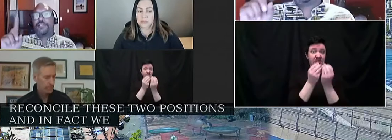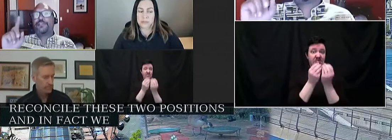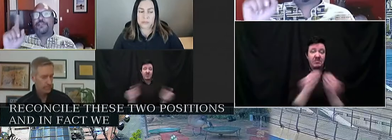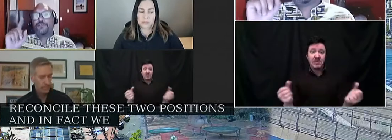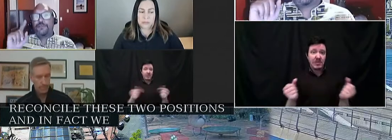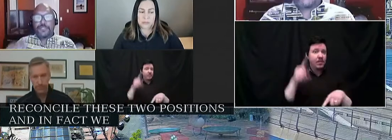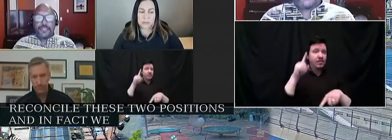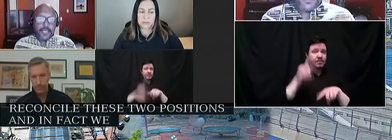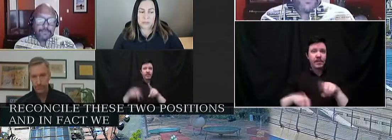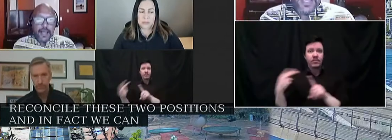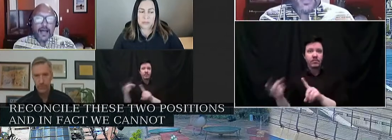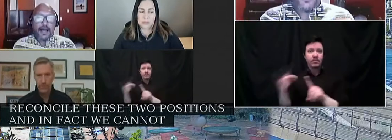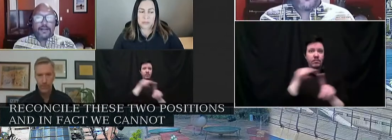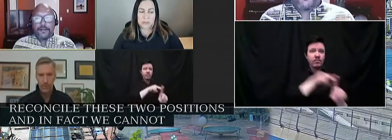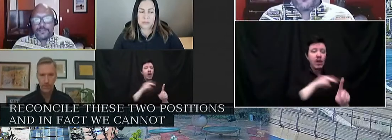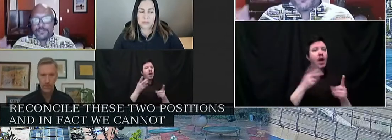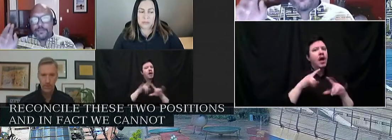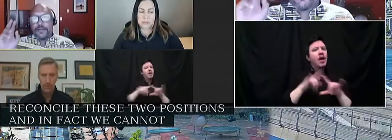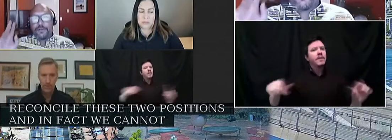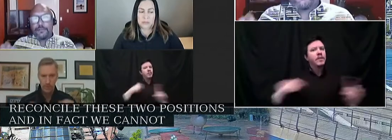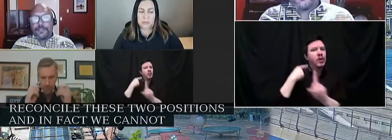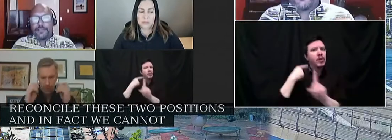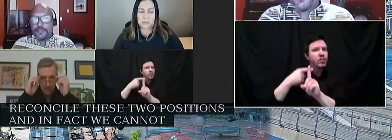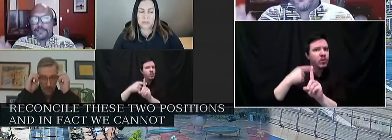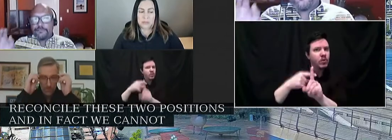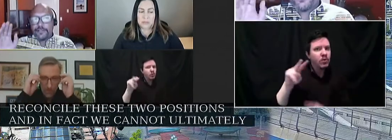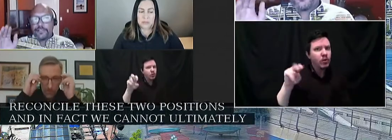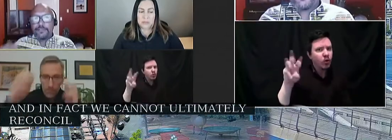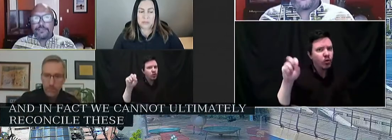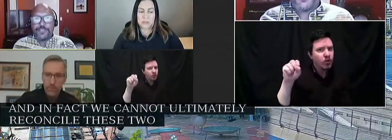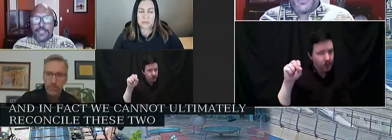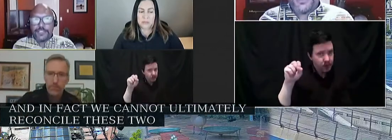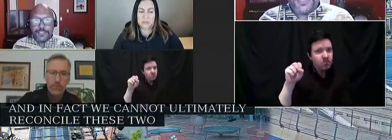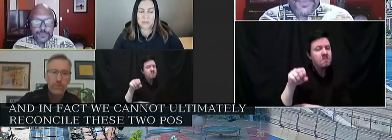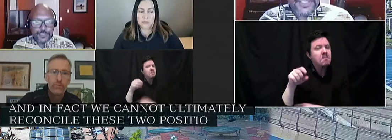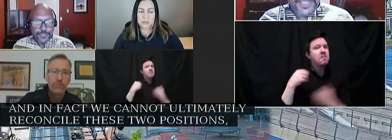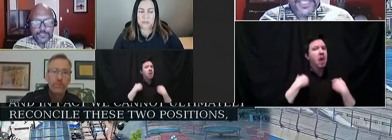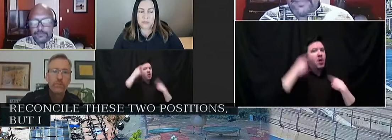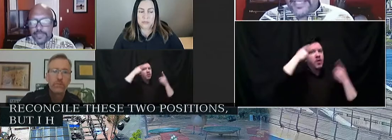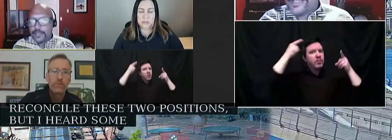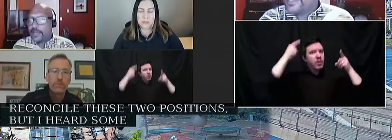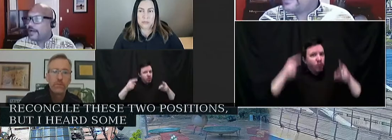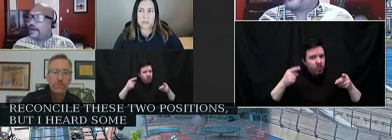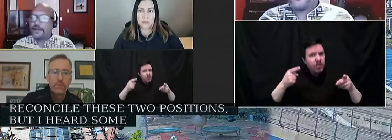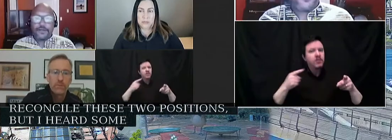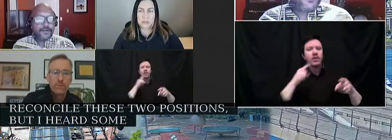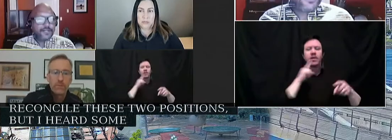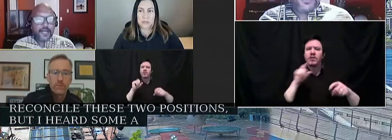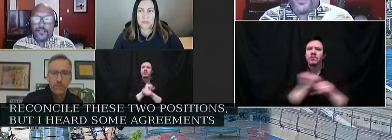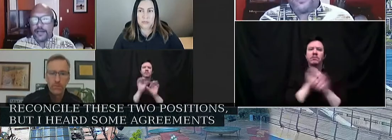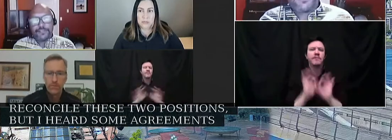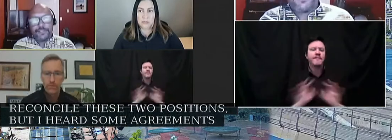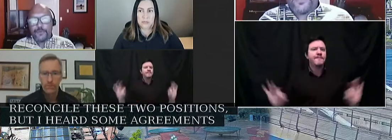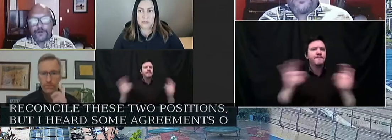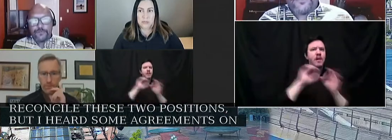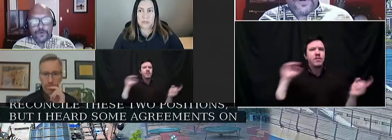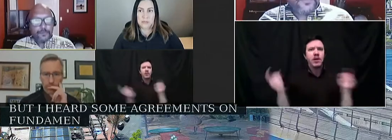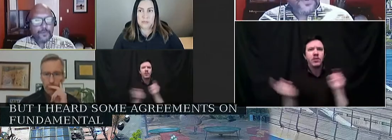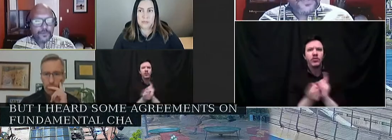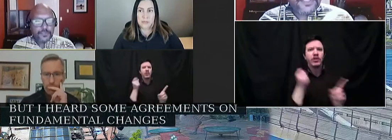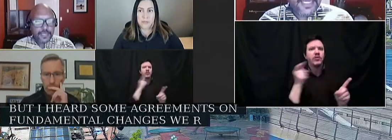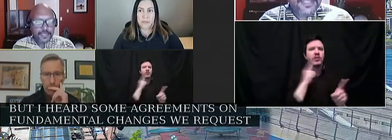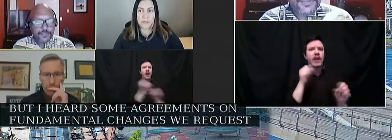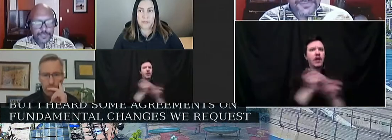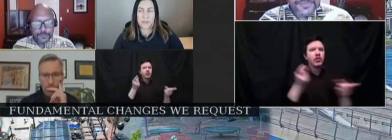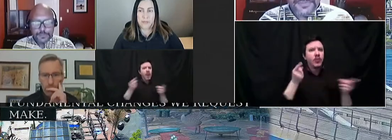but there is good news today. I heard some agreements on some fundamental changes which we can make. I heard a lot of support